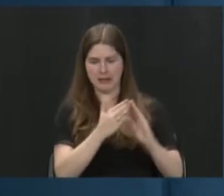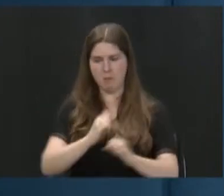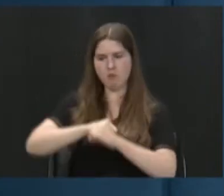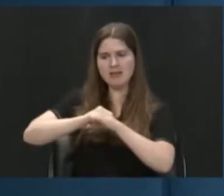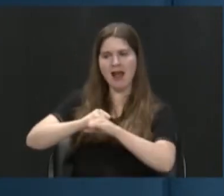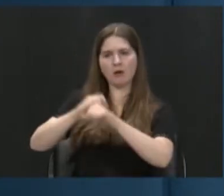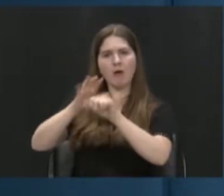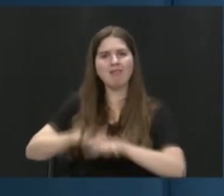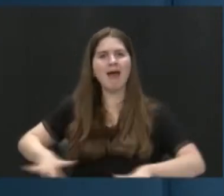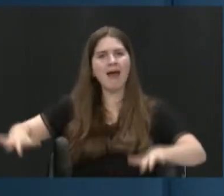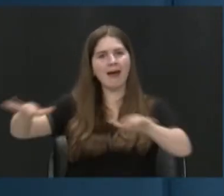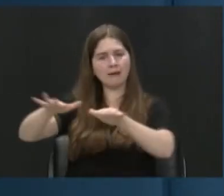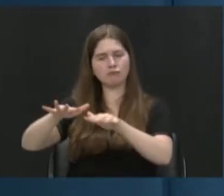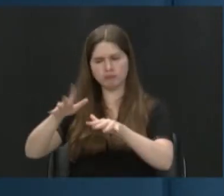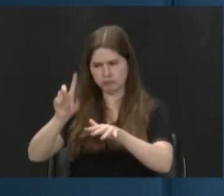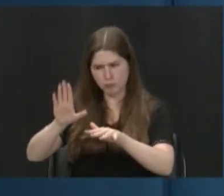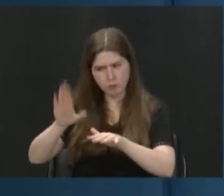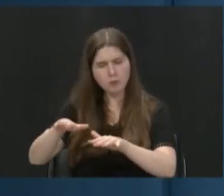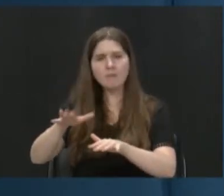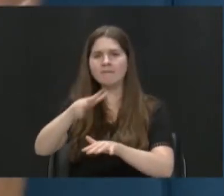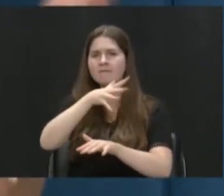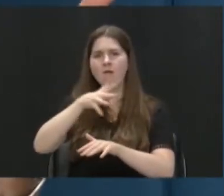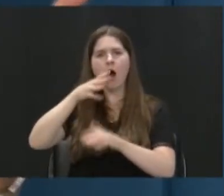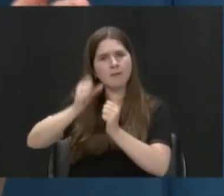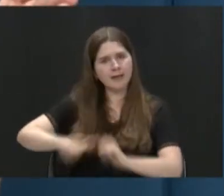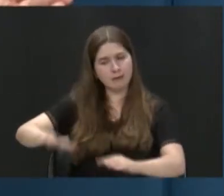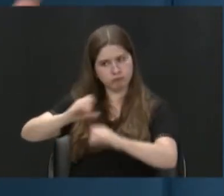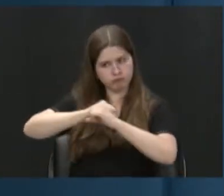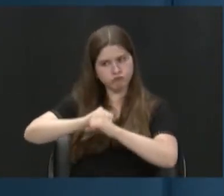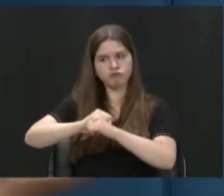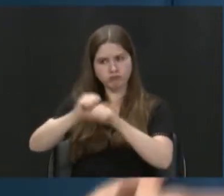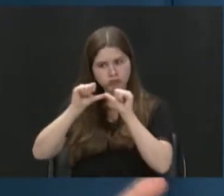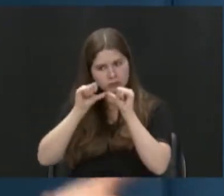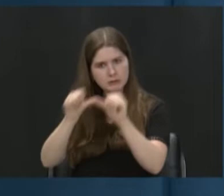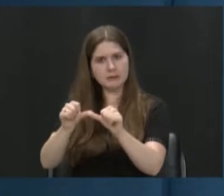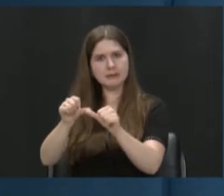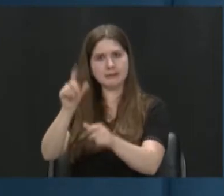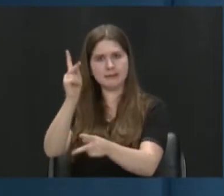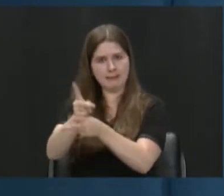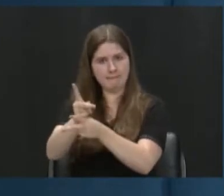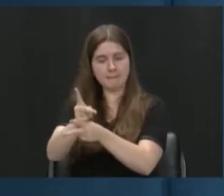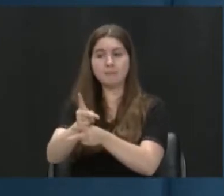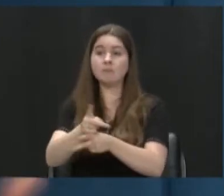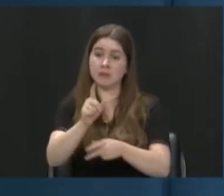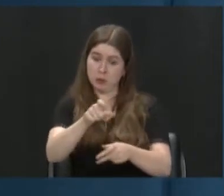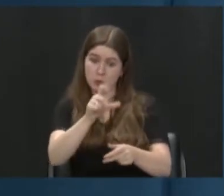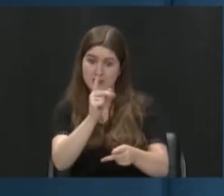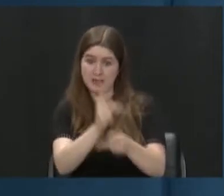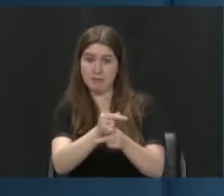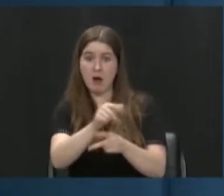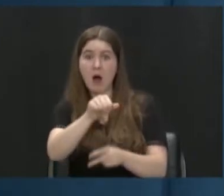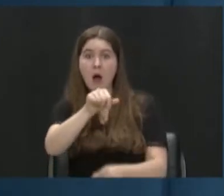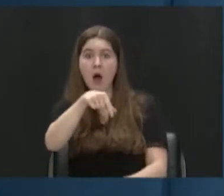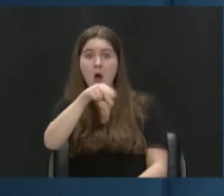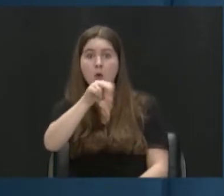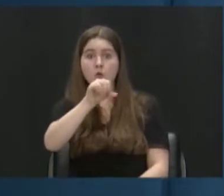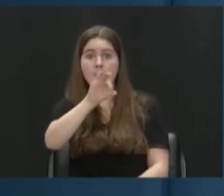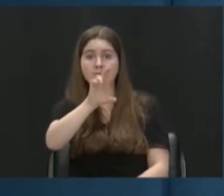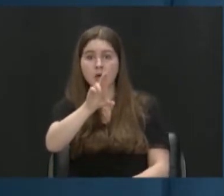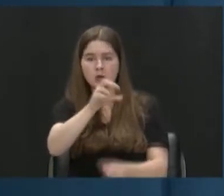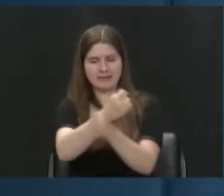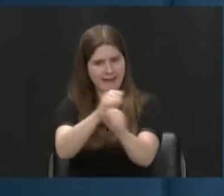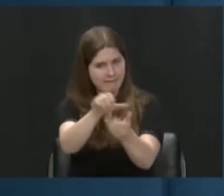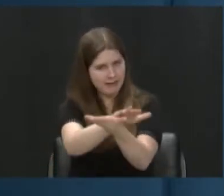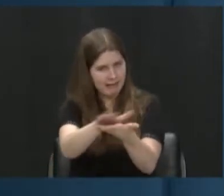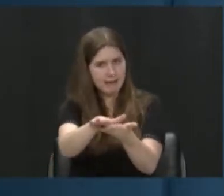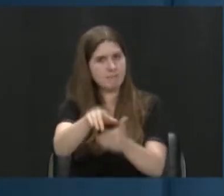farmland above all. We need to continue to mitigate getting, keeping the aquifer safe and clean. And then